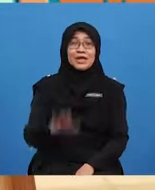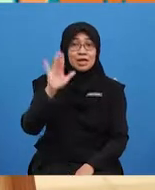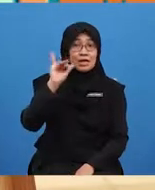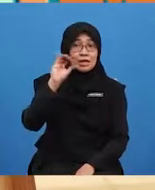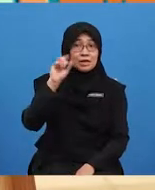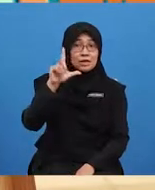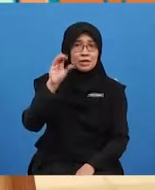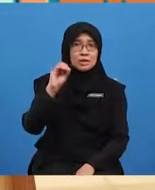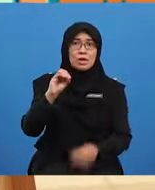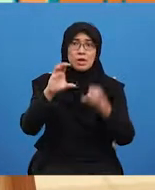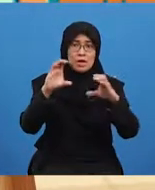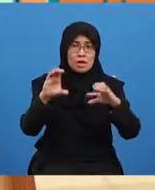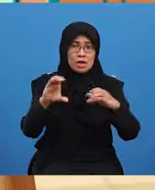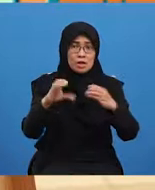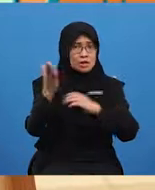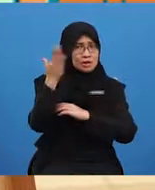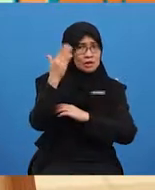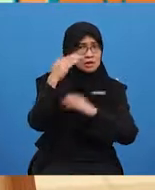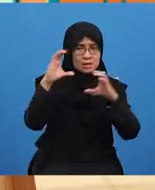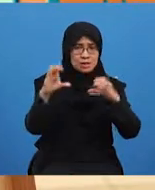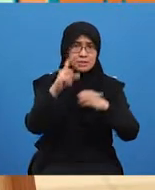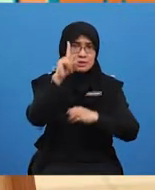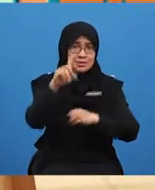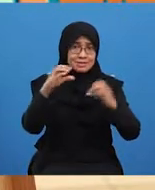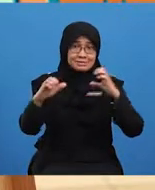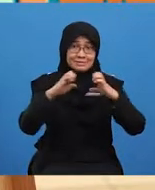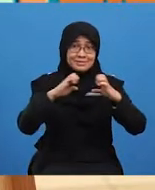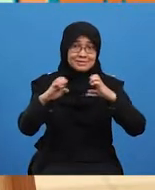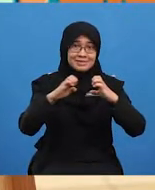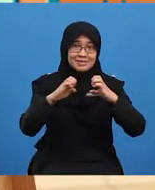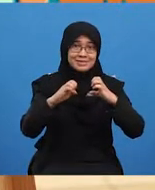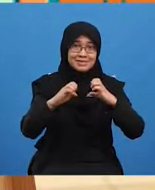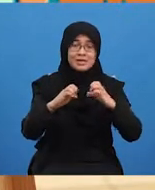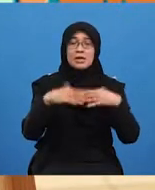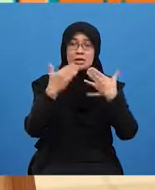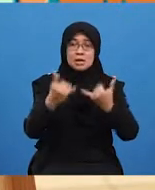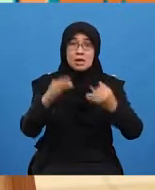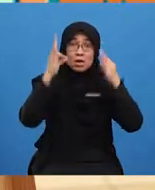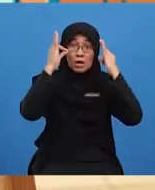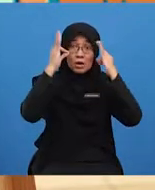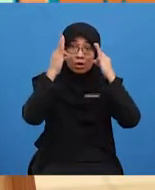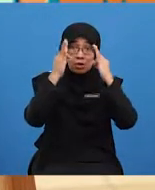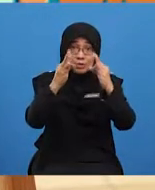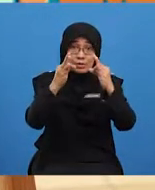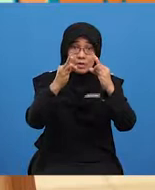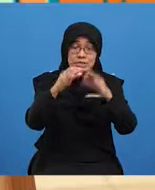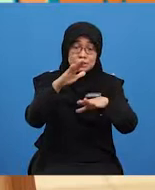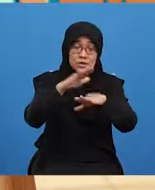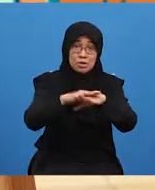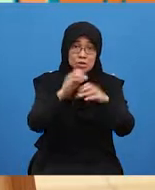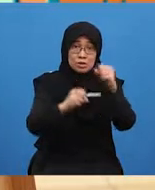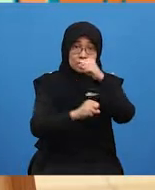YOLO, let's do one more exercise. This time around, let's focus on the structure